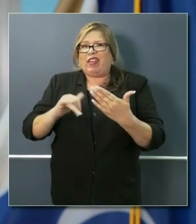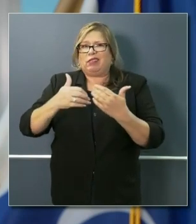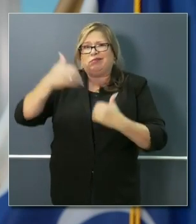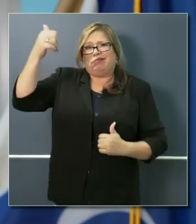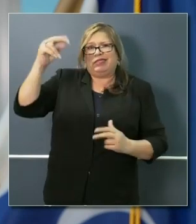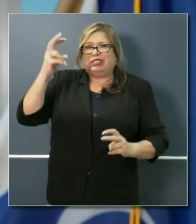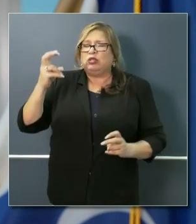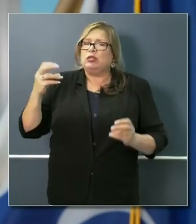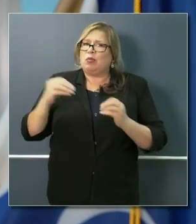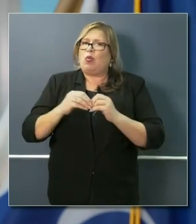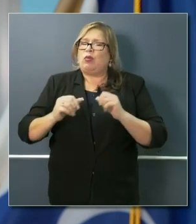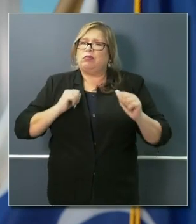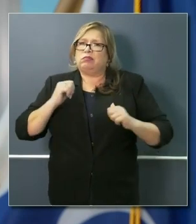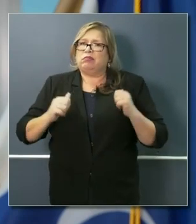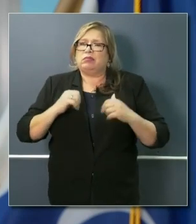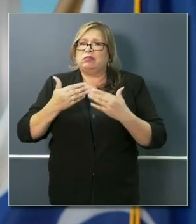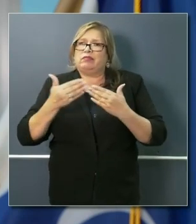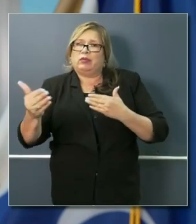proactively.